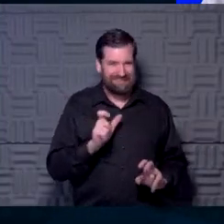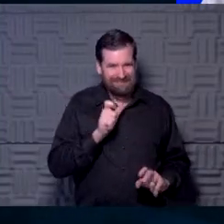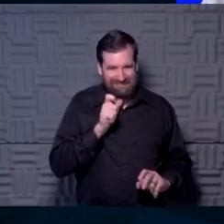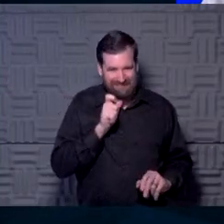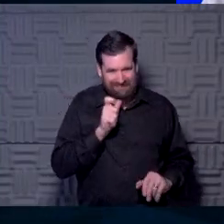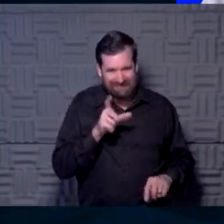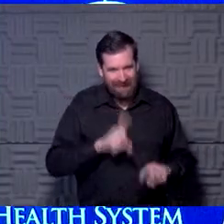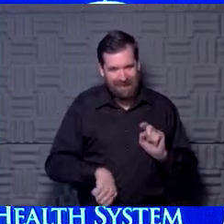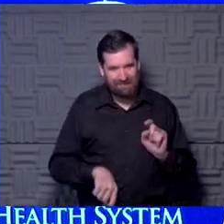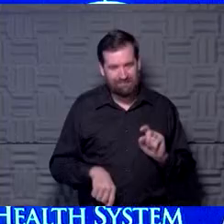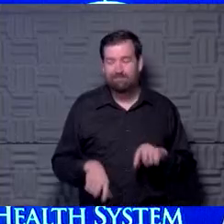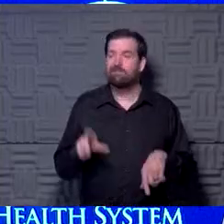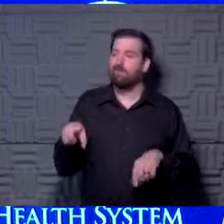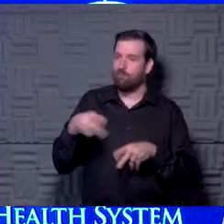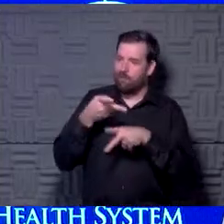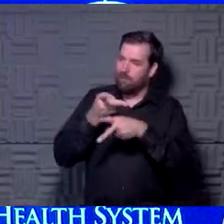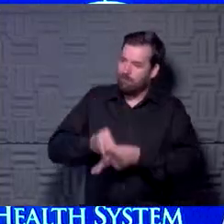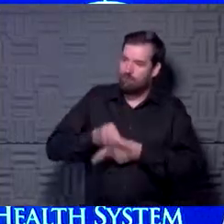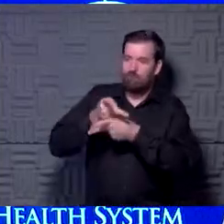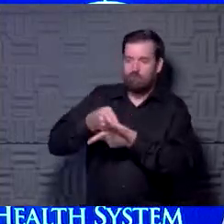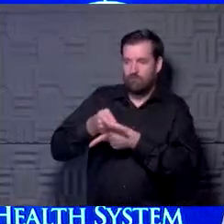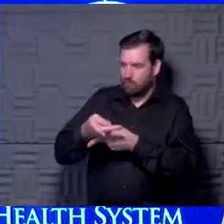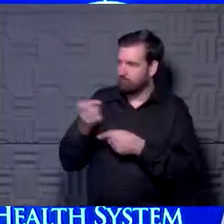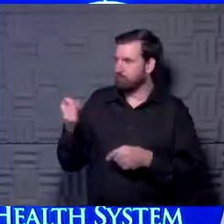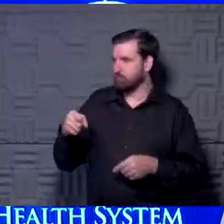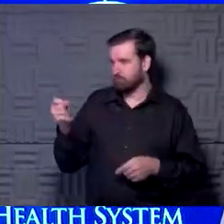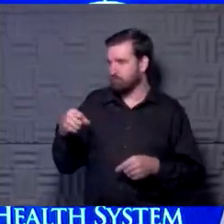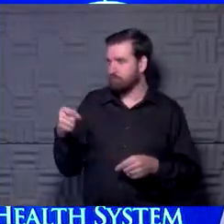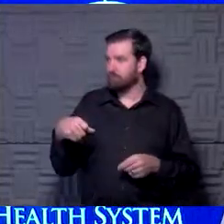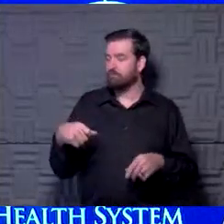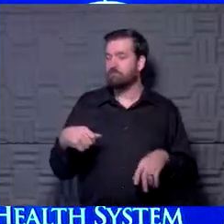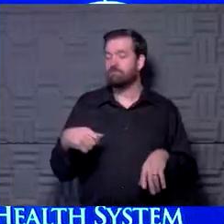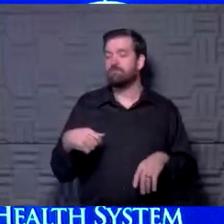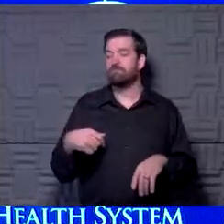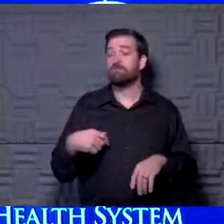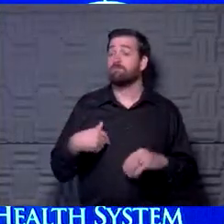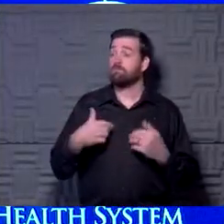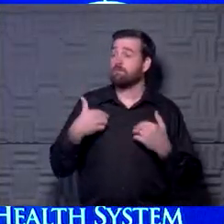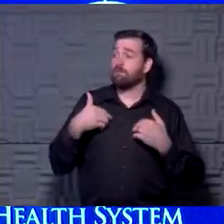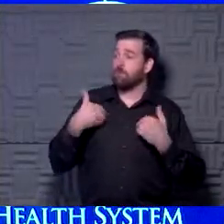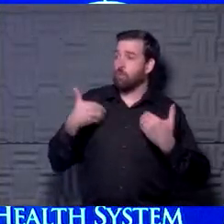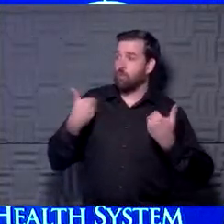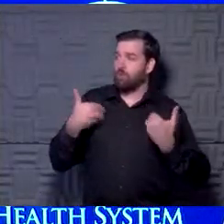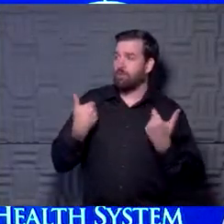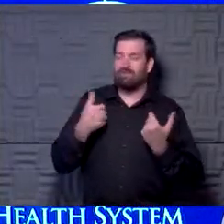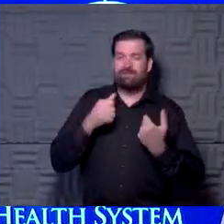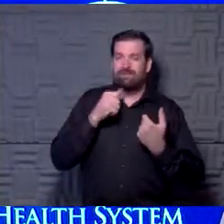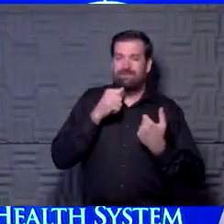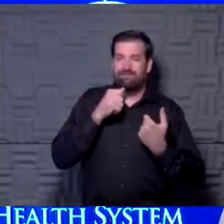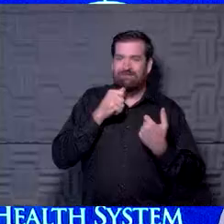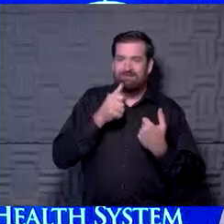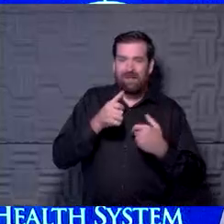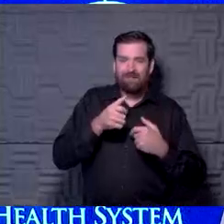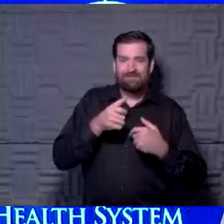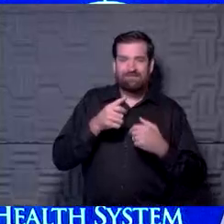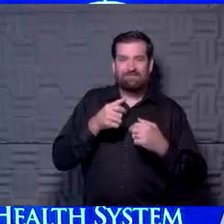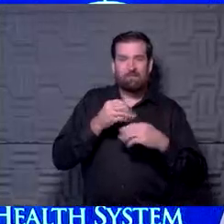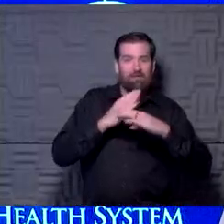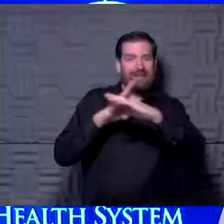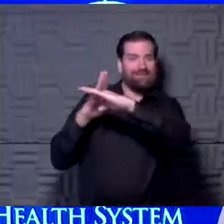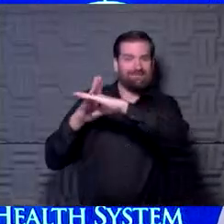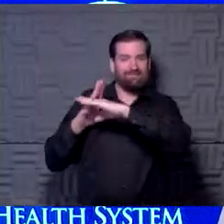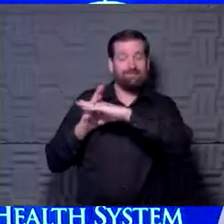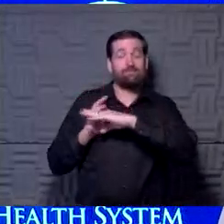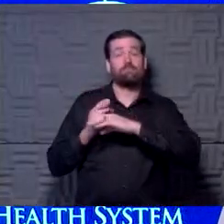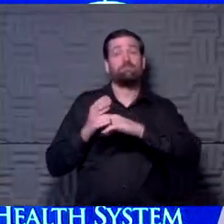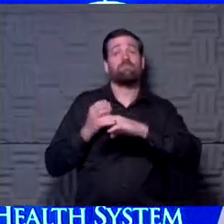Yeah, I think we have to be really careful in the whole thing. And I think I would caution that youth is not a protection here, because we know that the